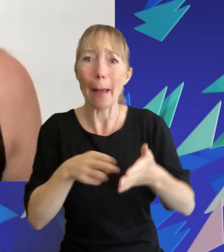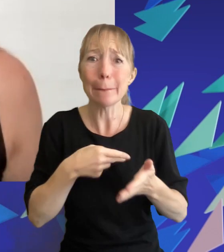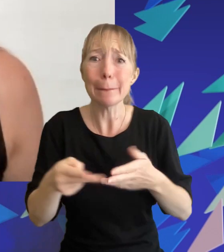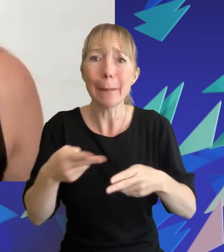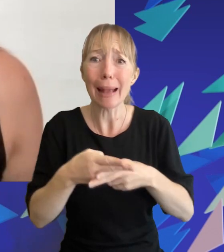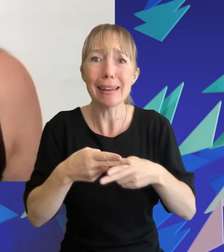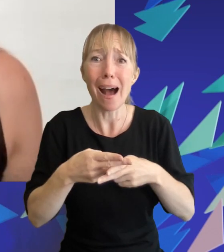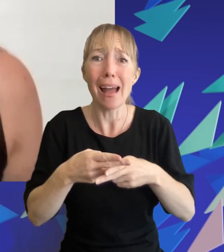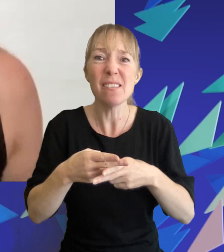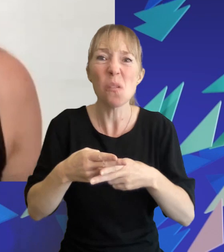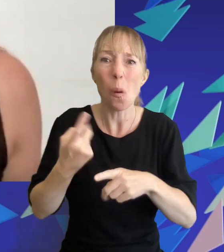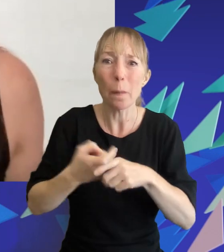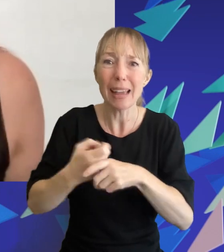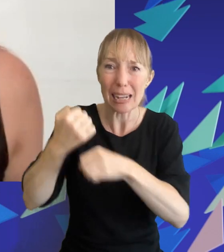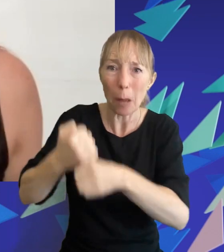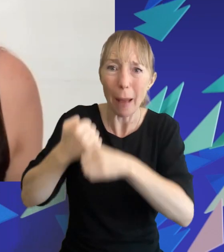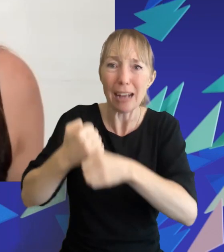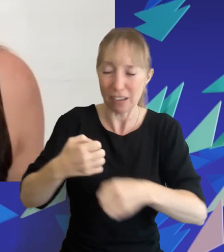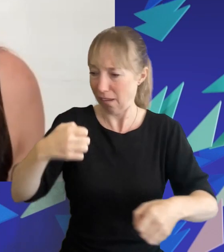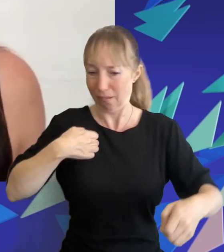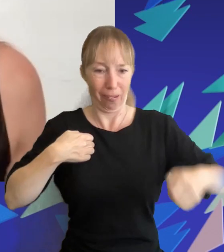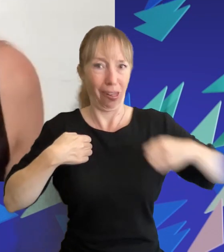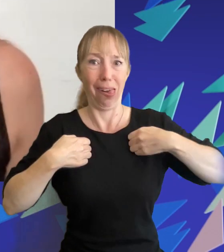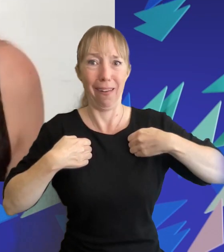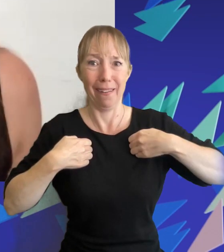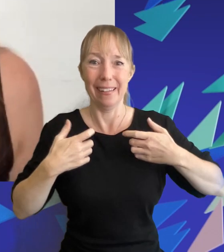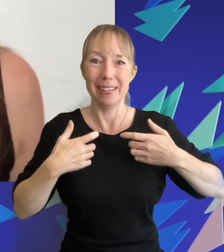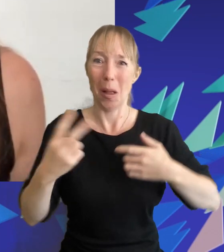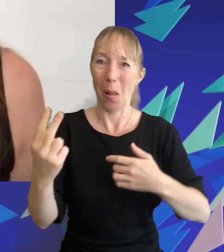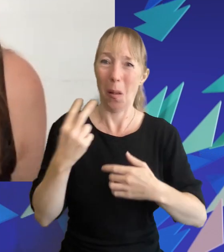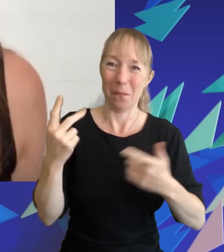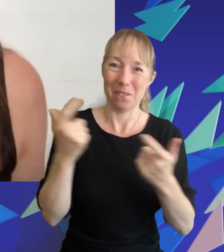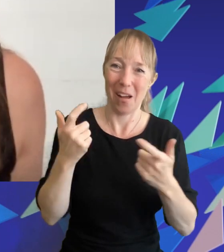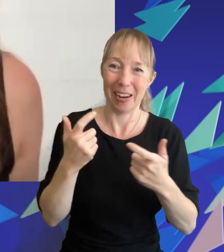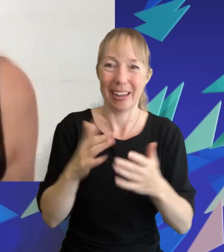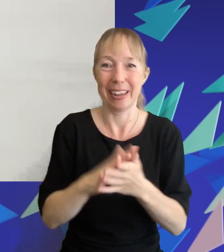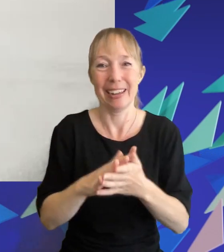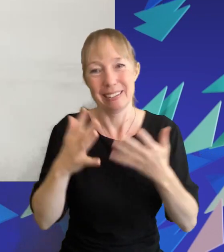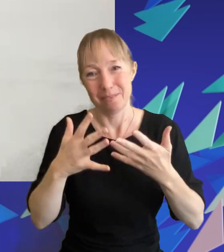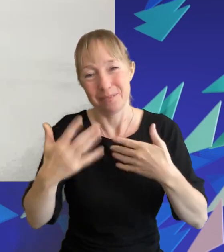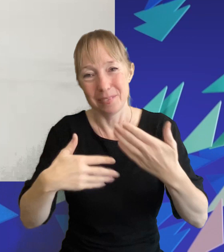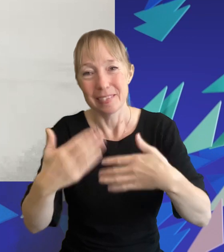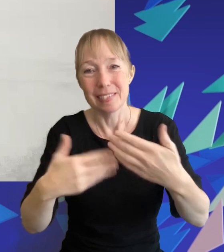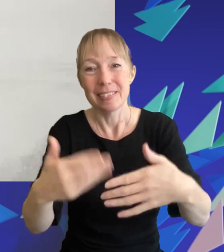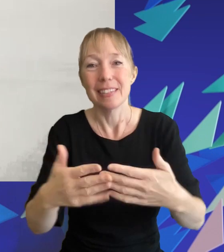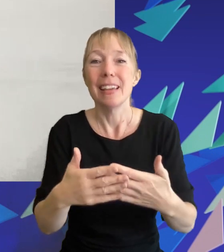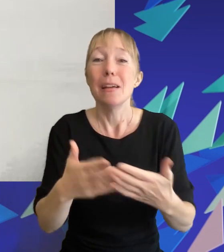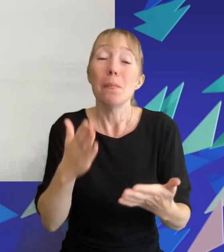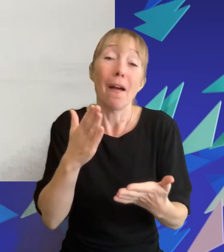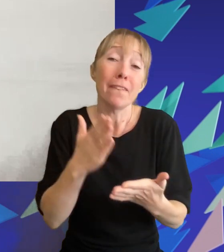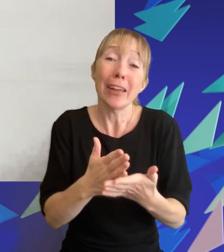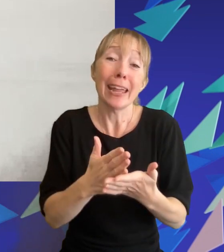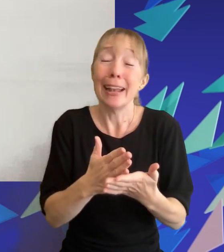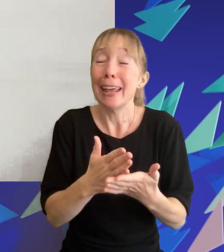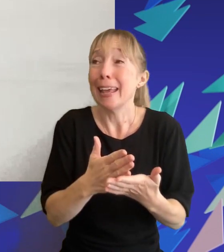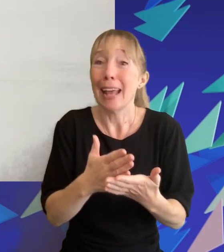potato masher to my chest and call it a day um so it just became comedy from there but it actually came from a place of